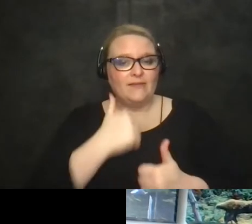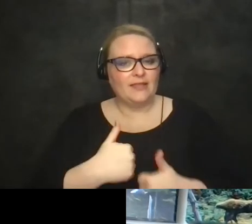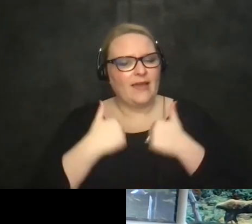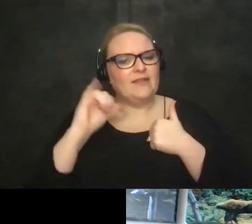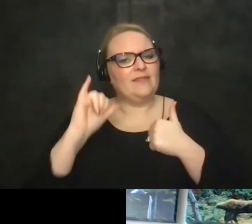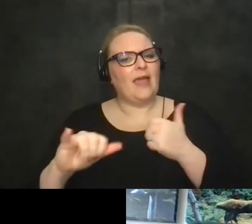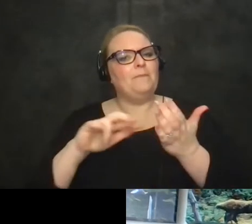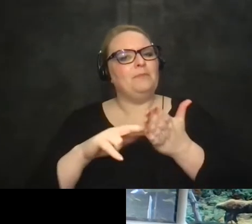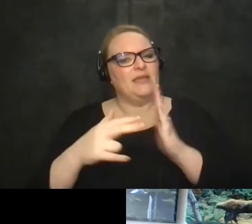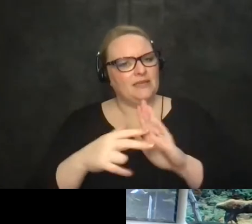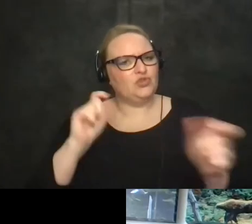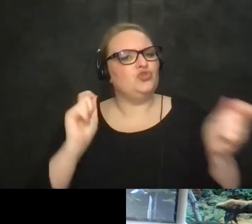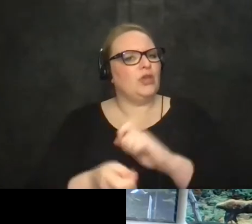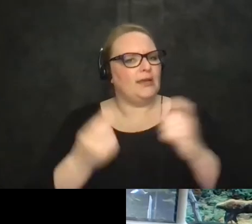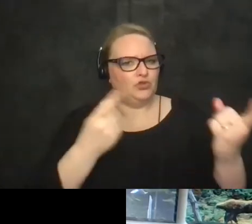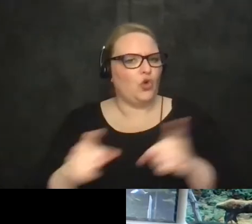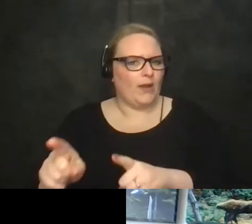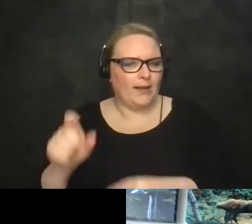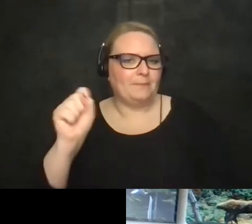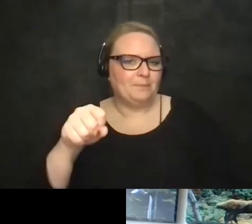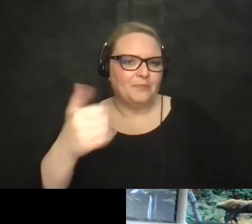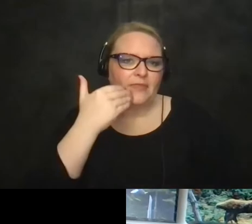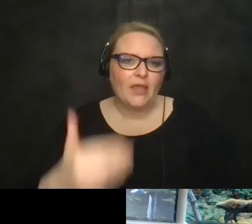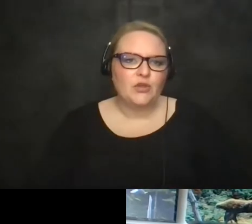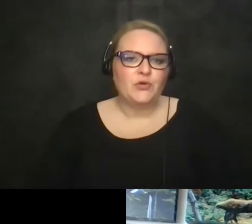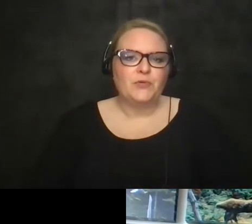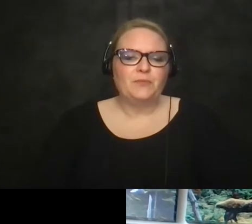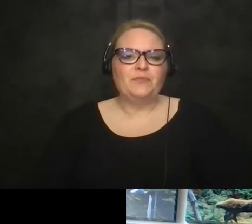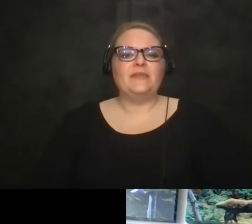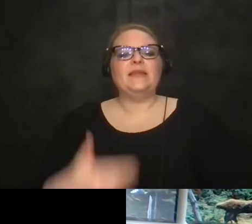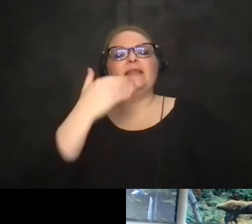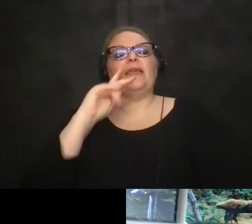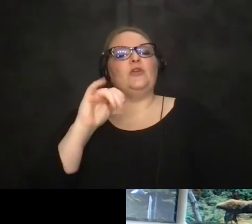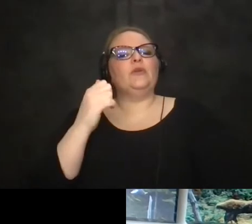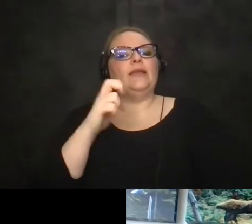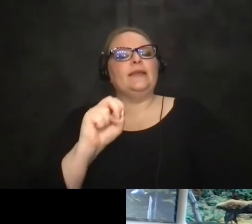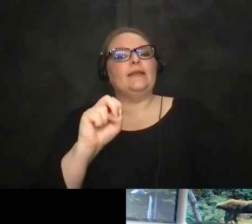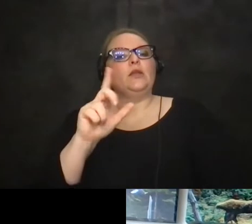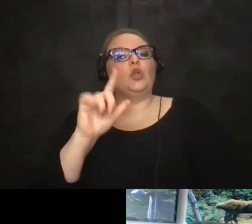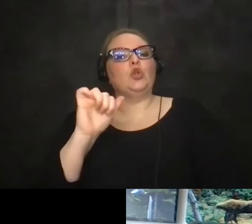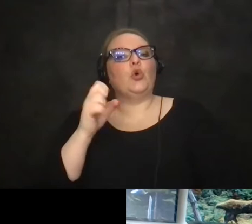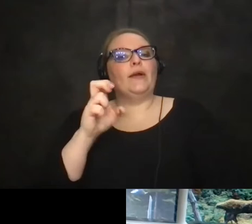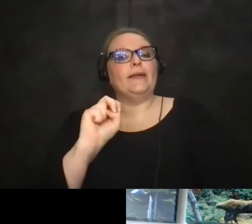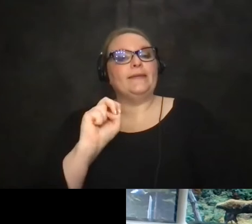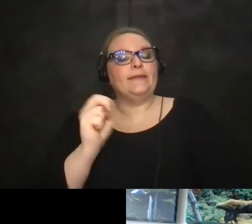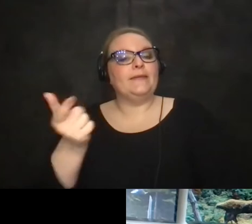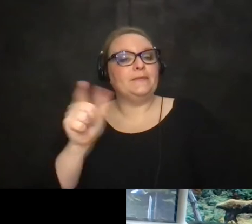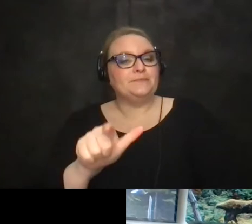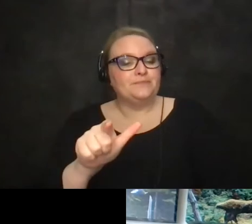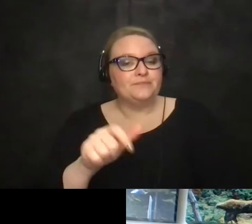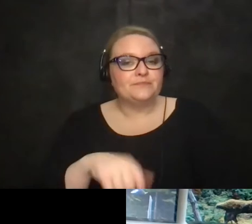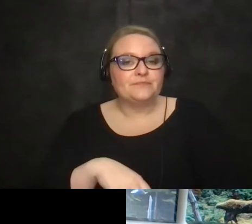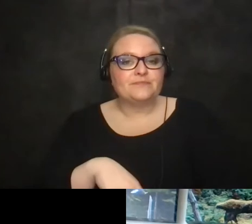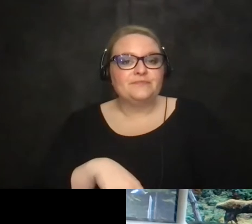indications that real change is happening thank you thank you so much keenan uh lauren um over to you how would you like to introduce